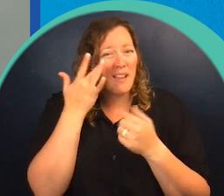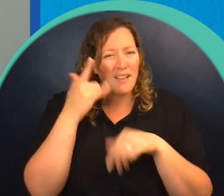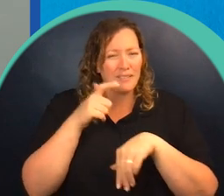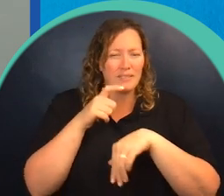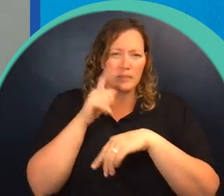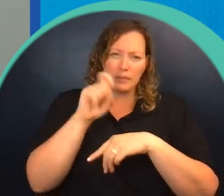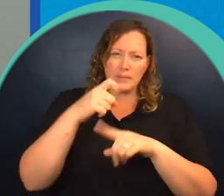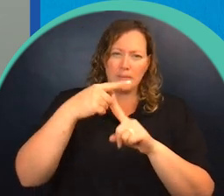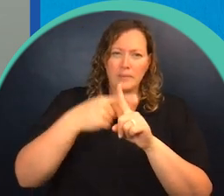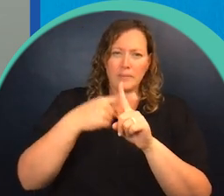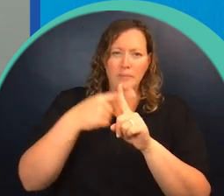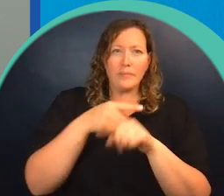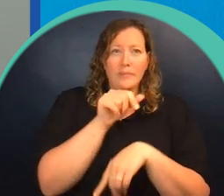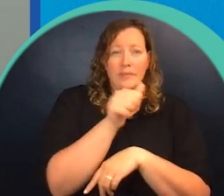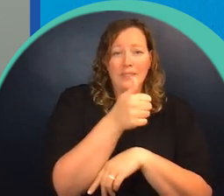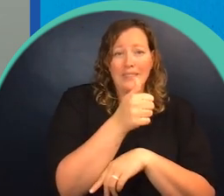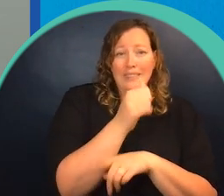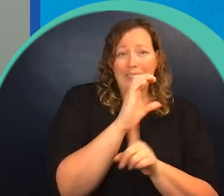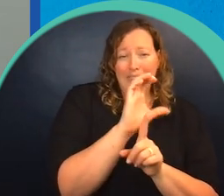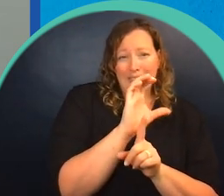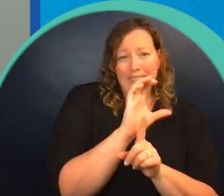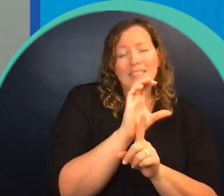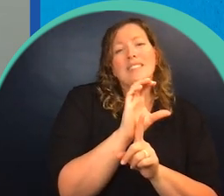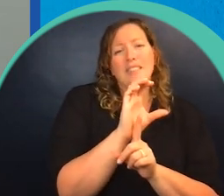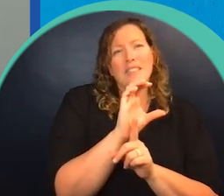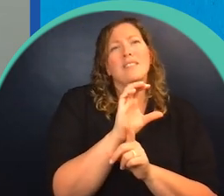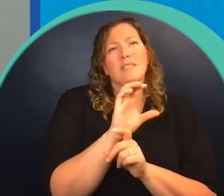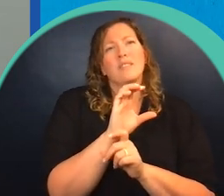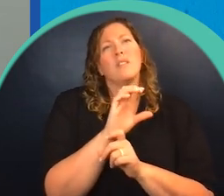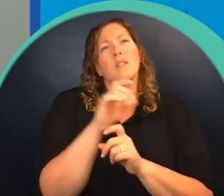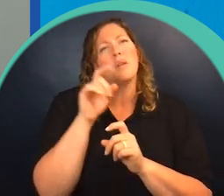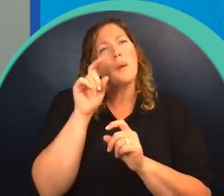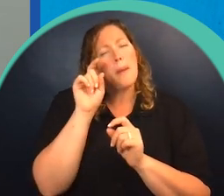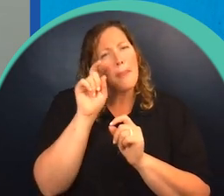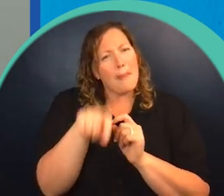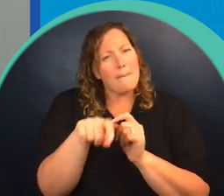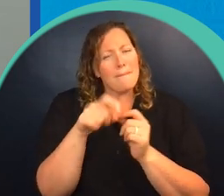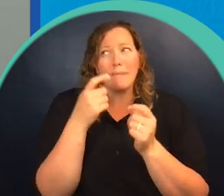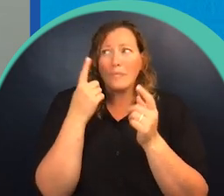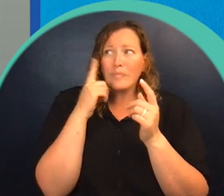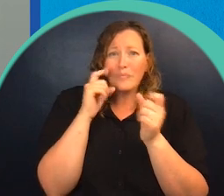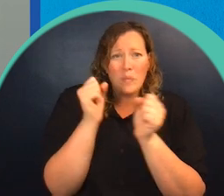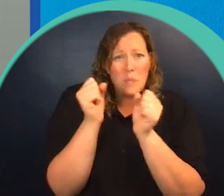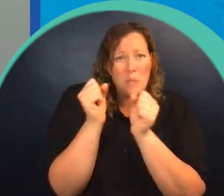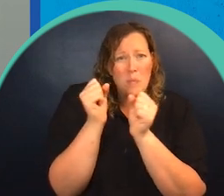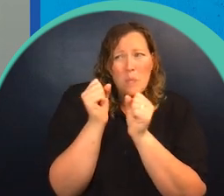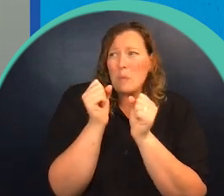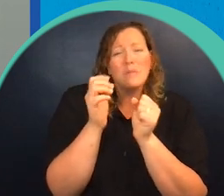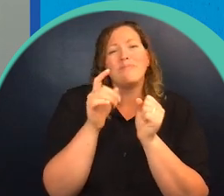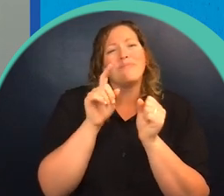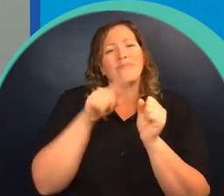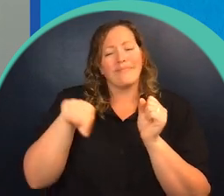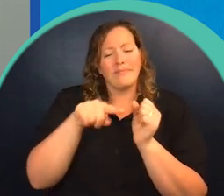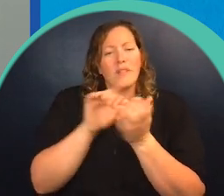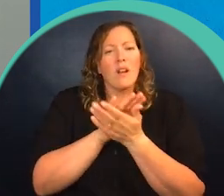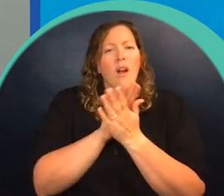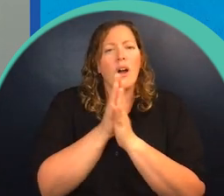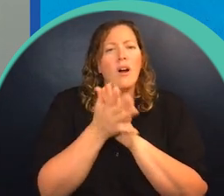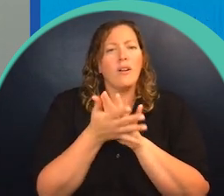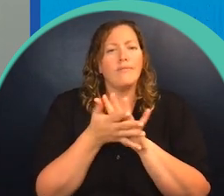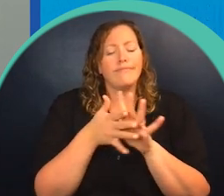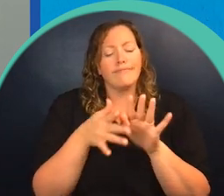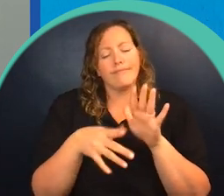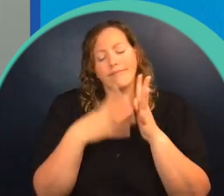it was only 10 degrees Celsius or 50 degrees Fahrenheit. When bats get cold, they go into a hibernation-like state called